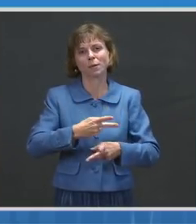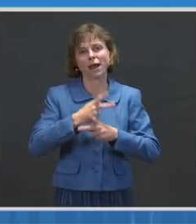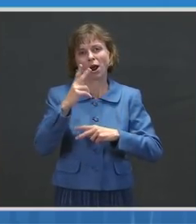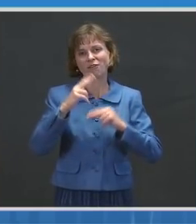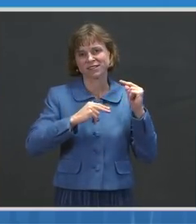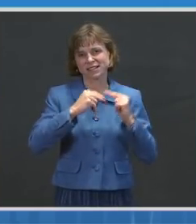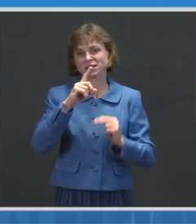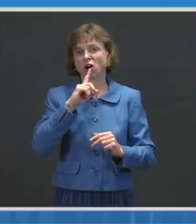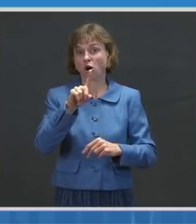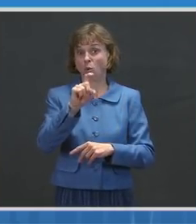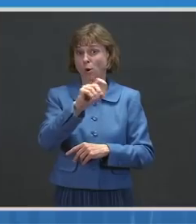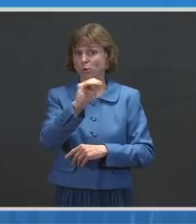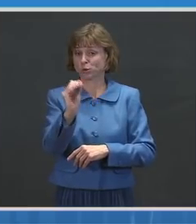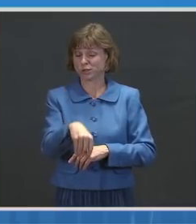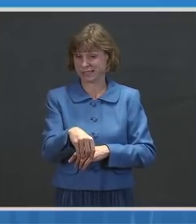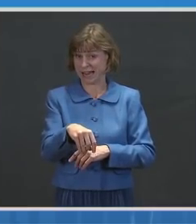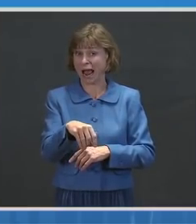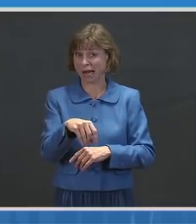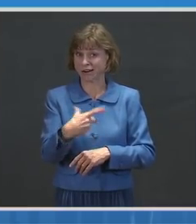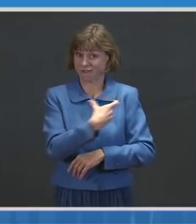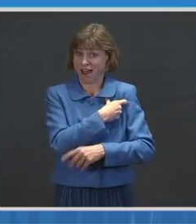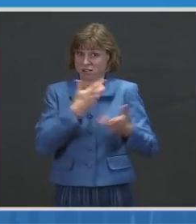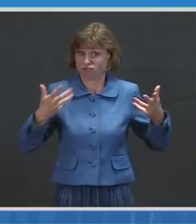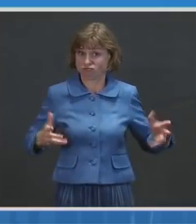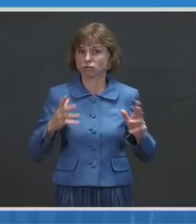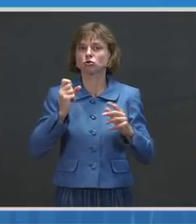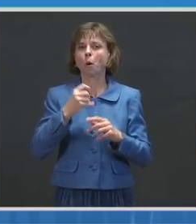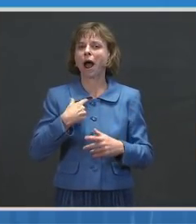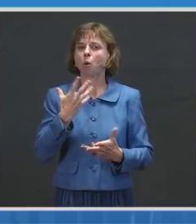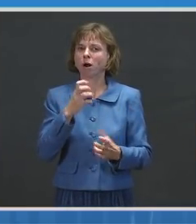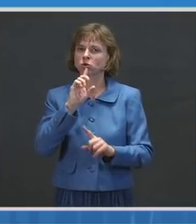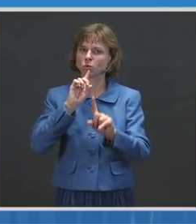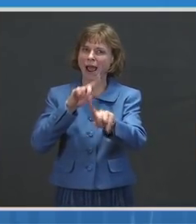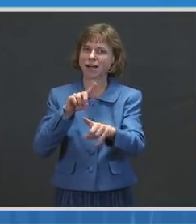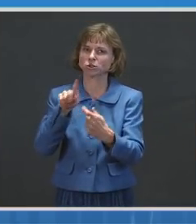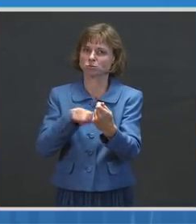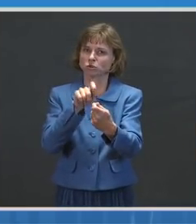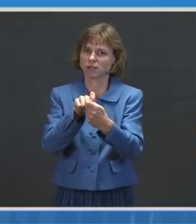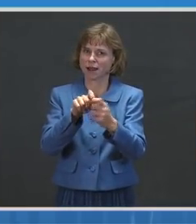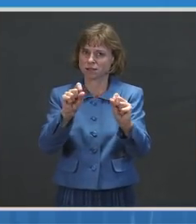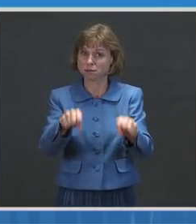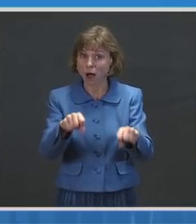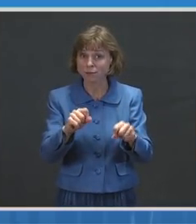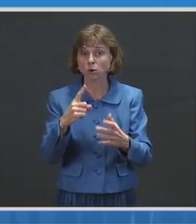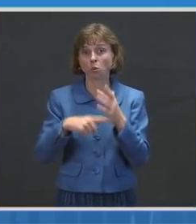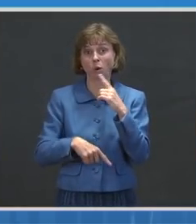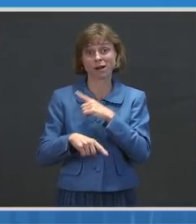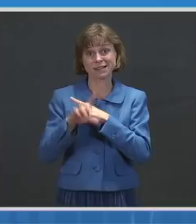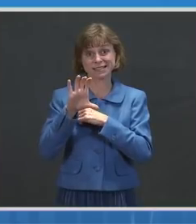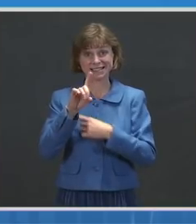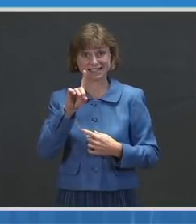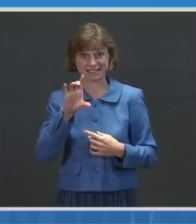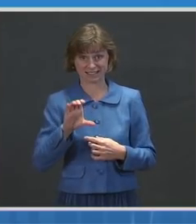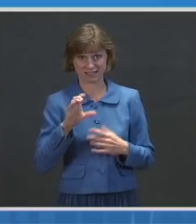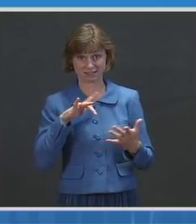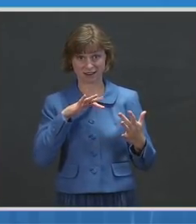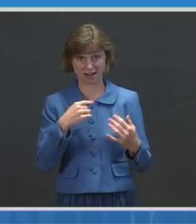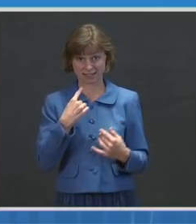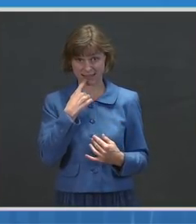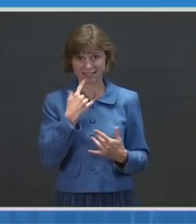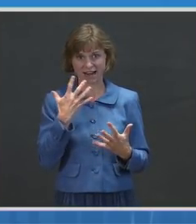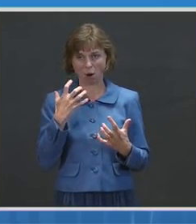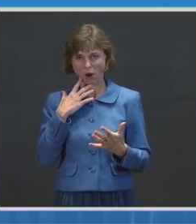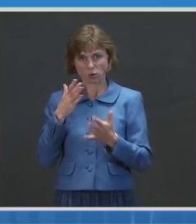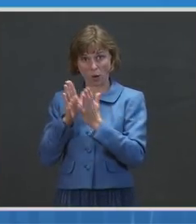I want to make sure I'm sticking as precisely as possible to what the CDC study said. And I would invite Dr.